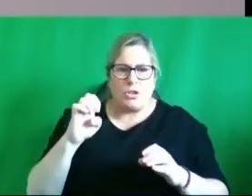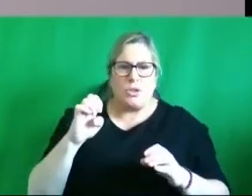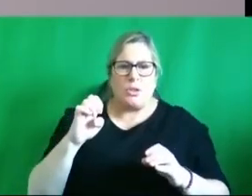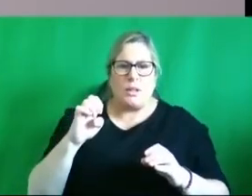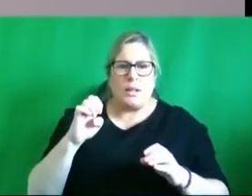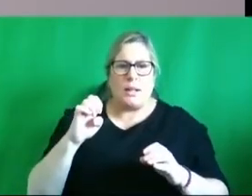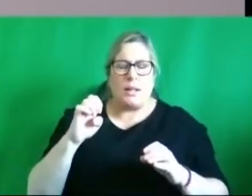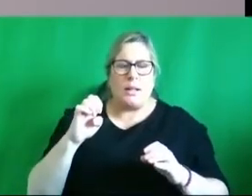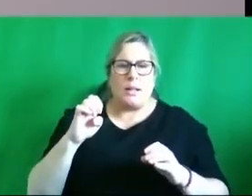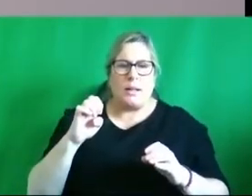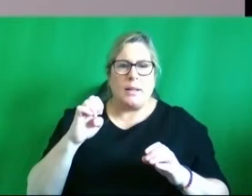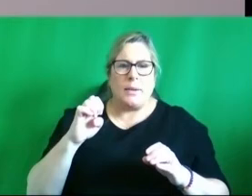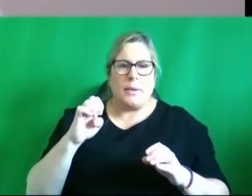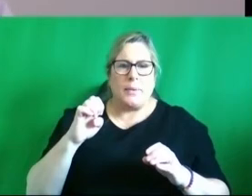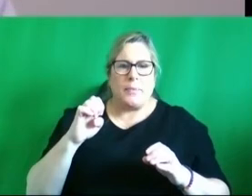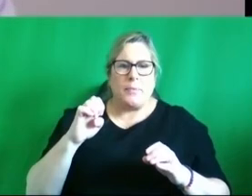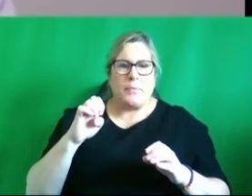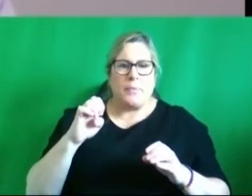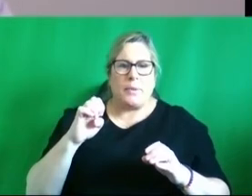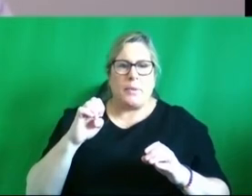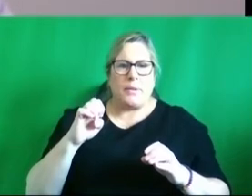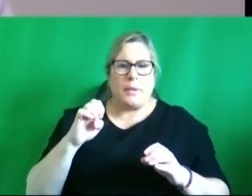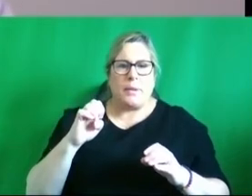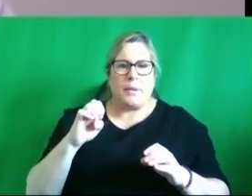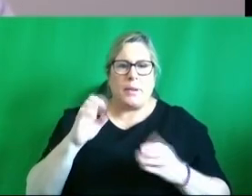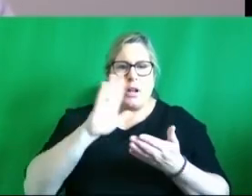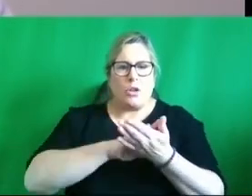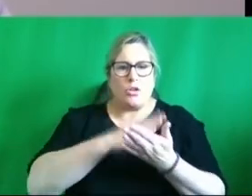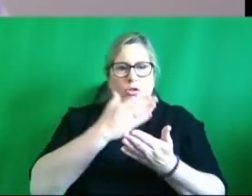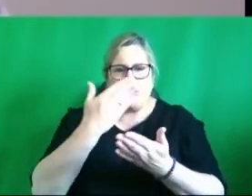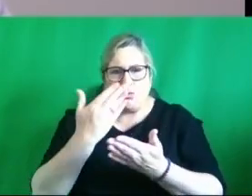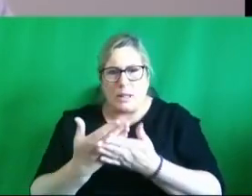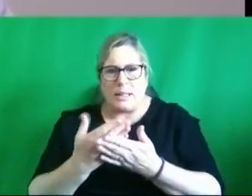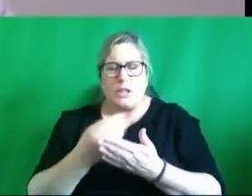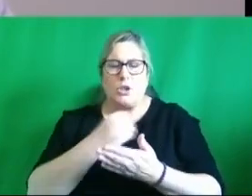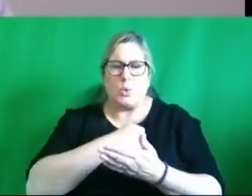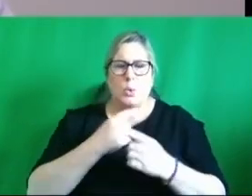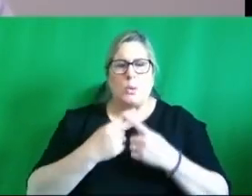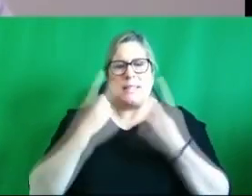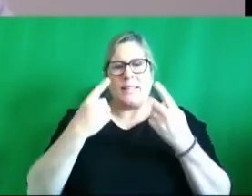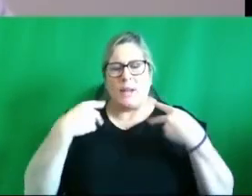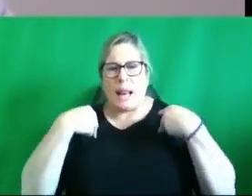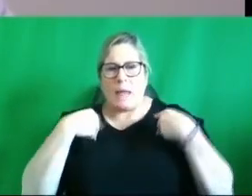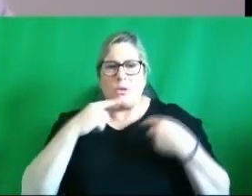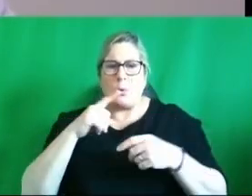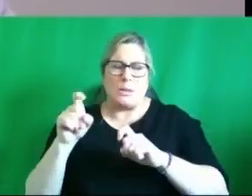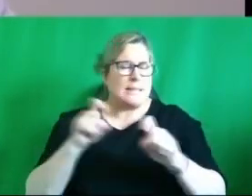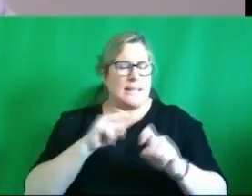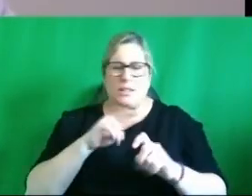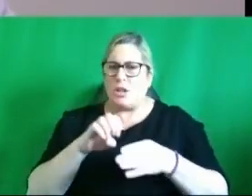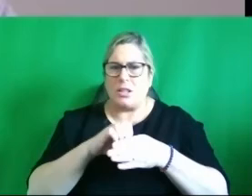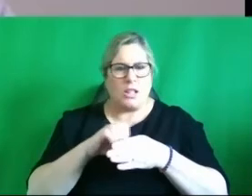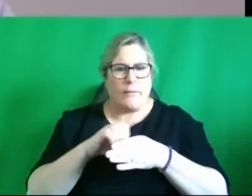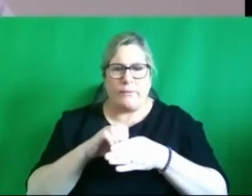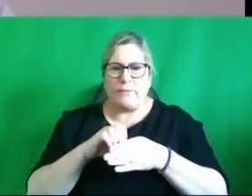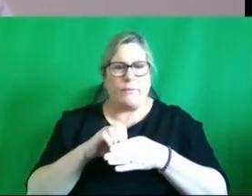um number uh ground into different languages but it still is not enough that the